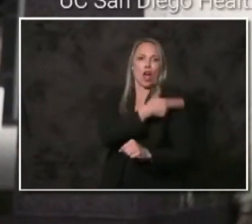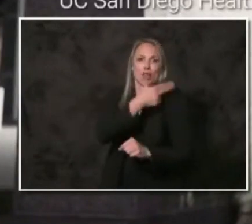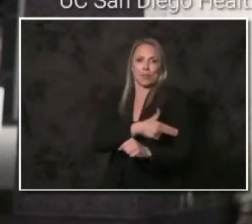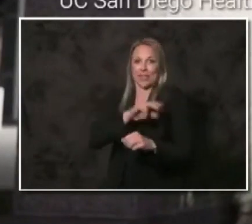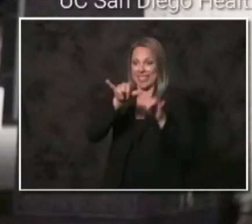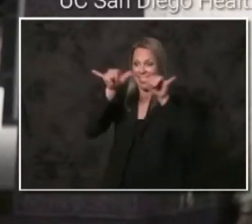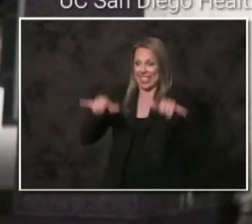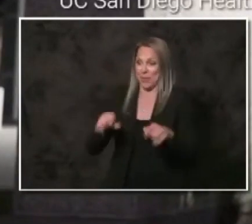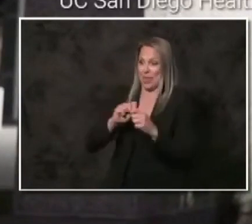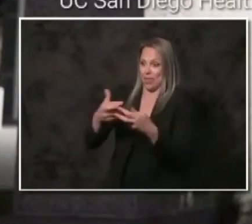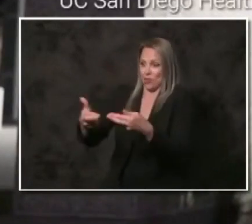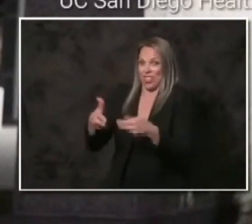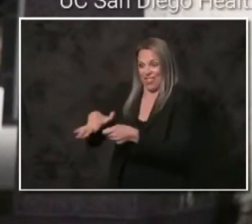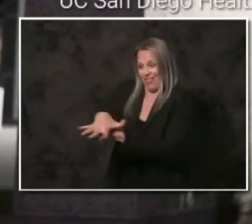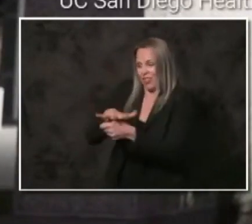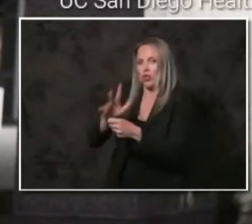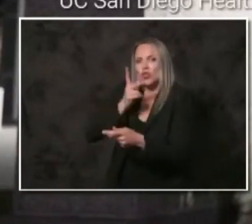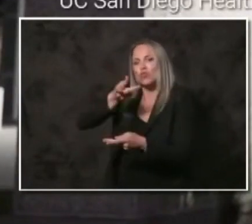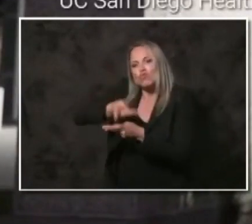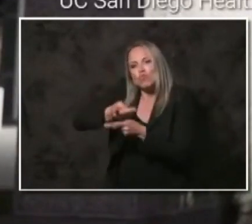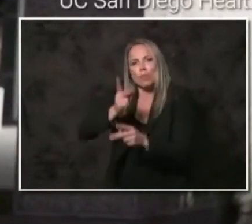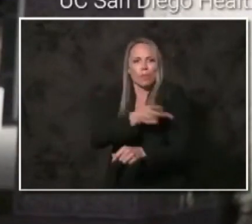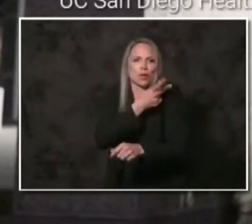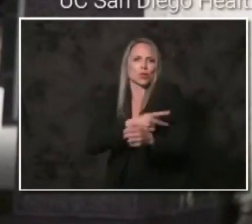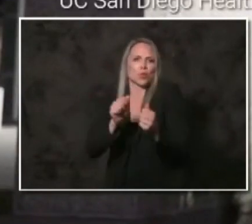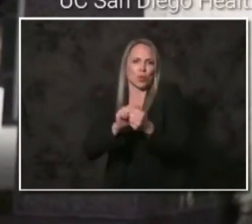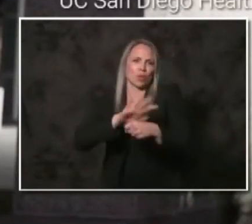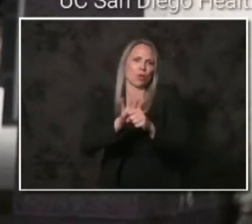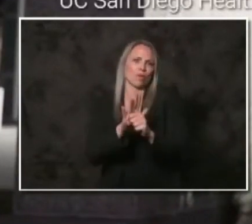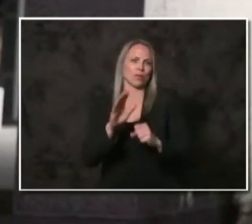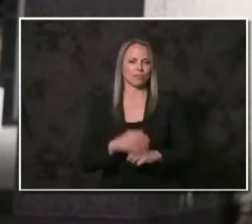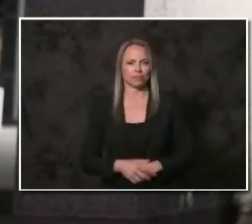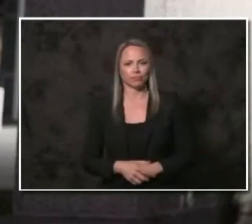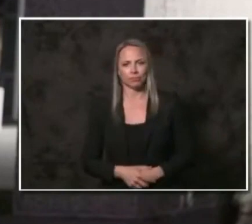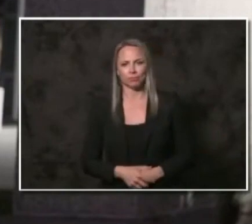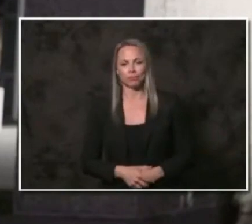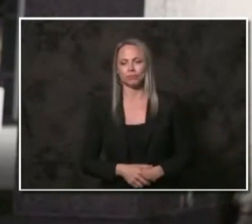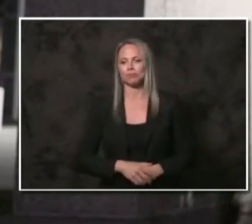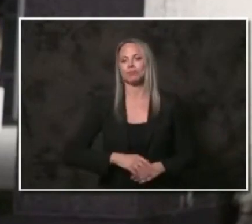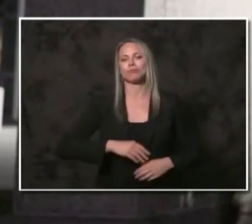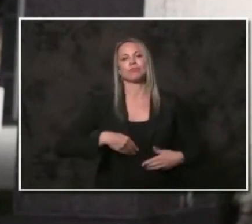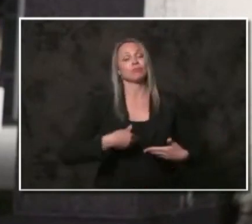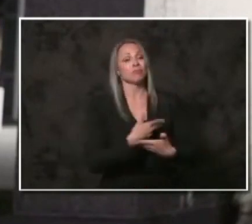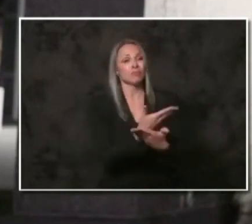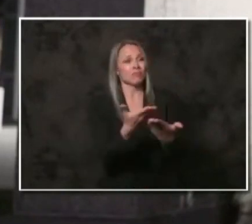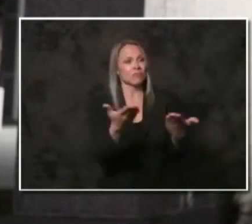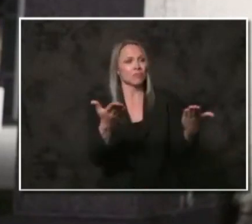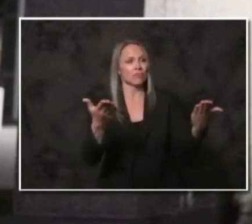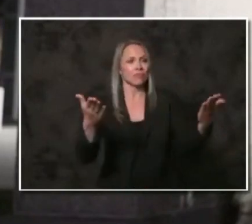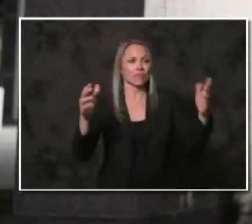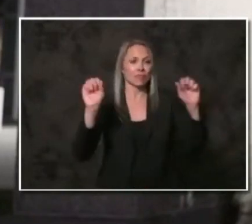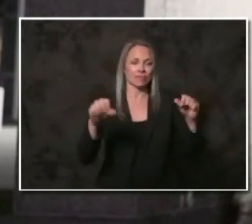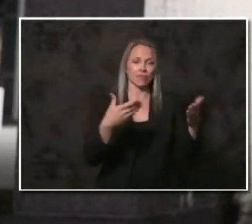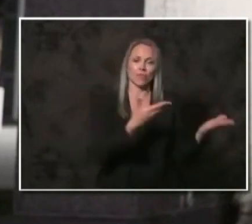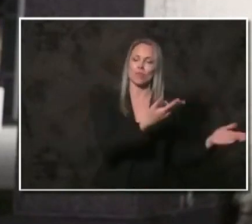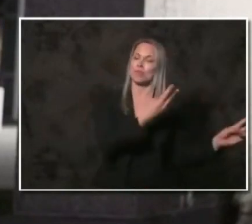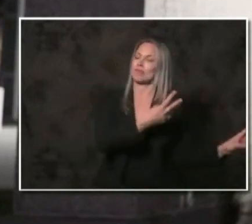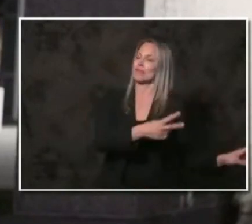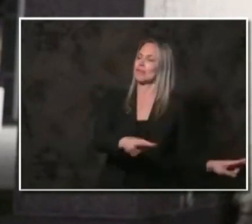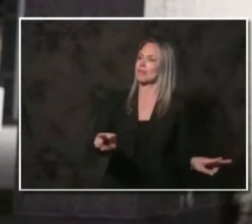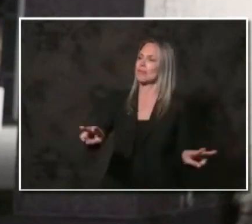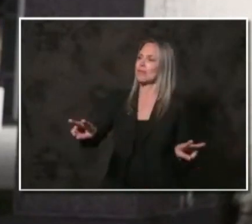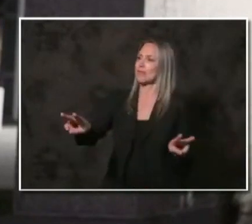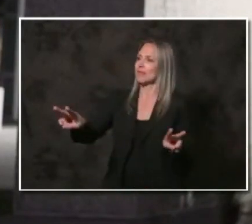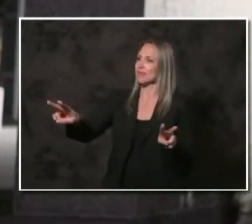in the region to treat patients with COVID-19. Oh say, can you